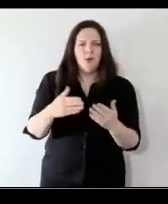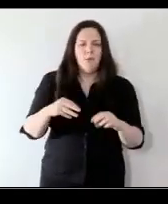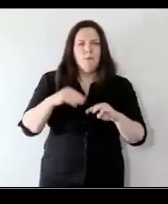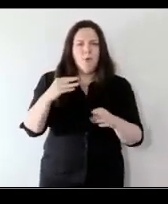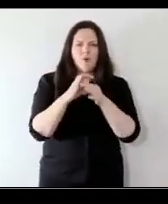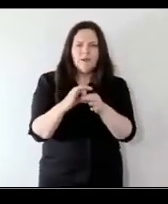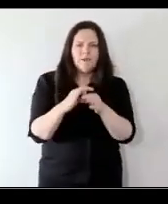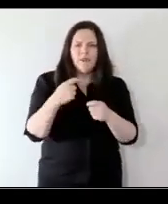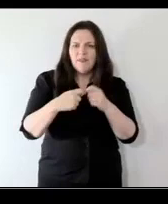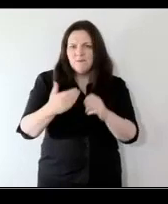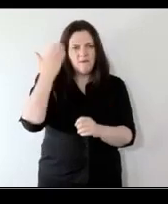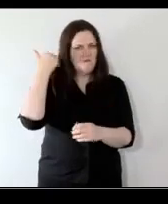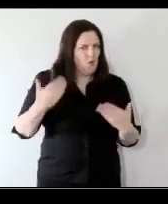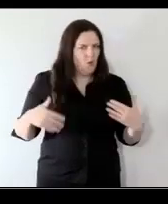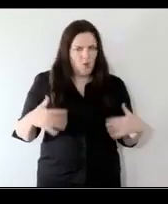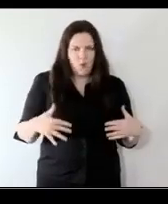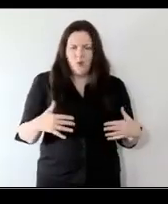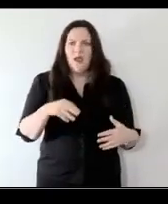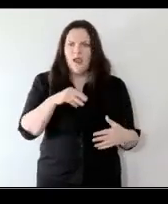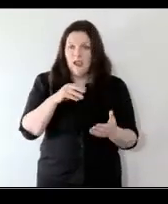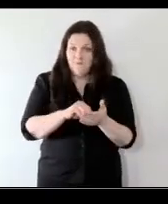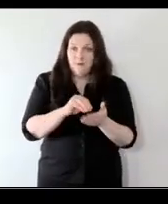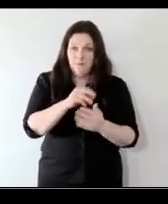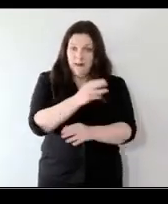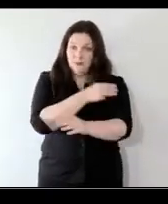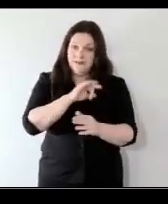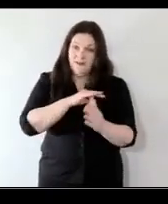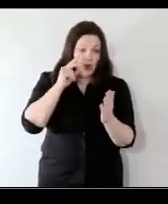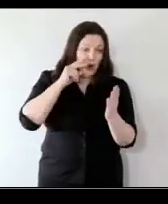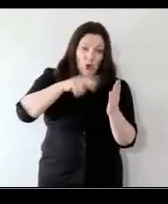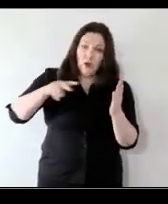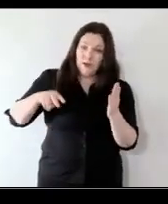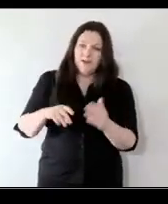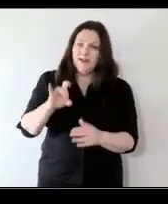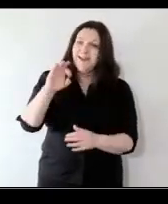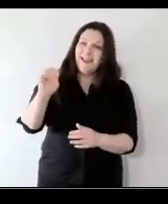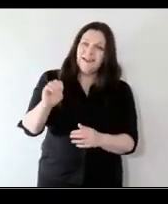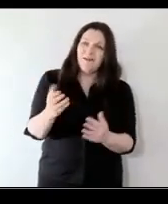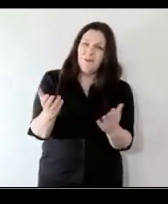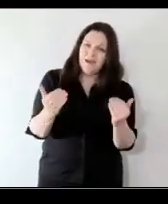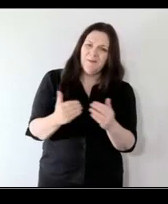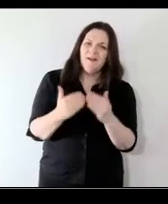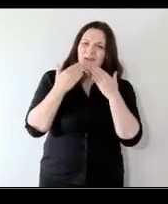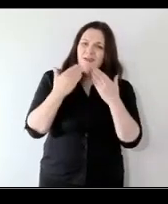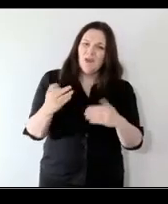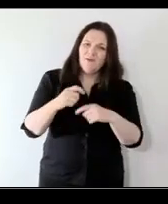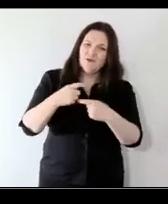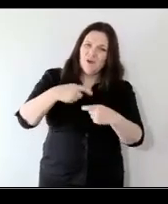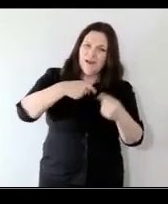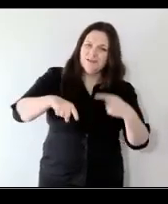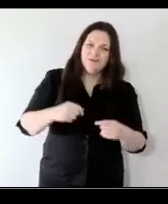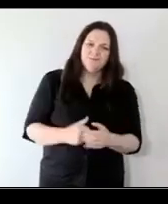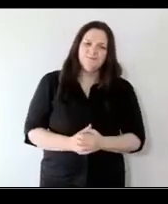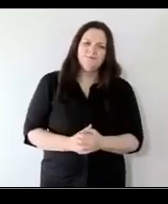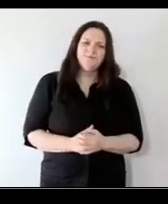ever before and I had the pleasure of dipping back into it last night. Kate you are so welcome. Thank you for joining us.